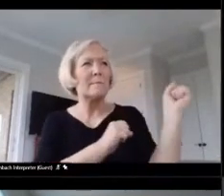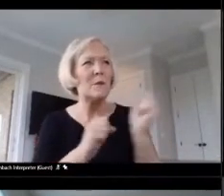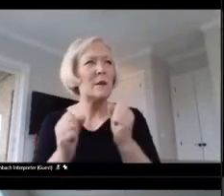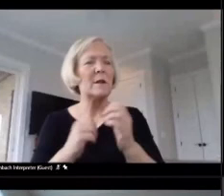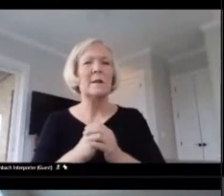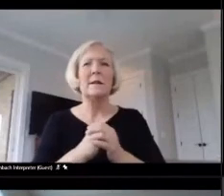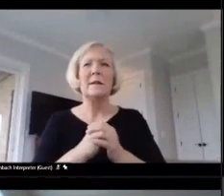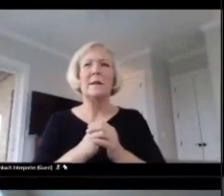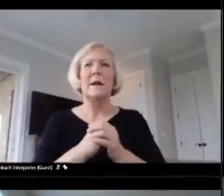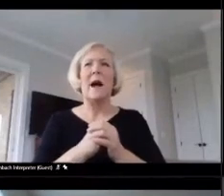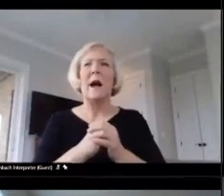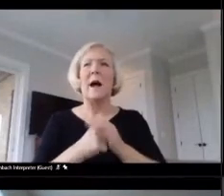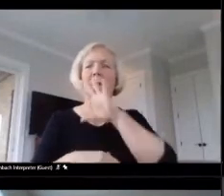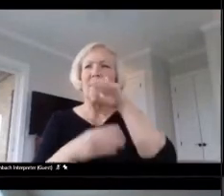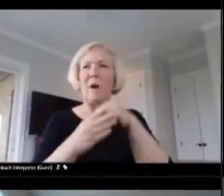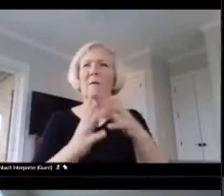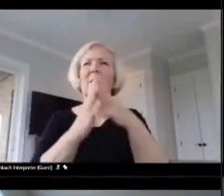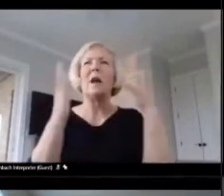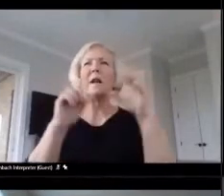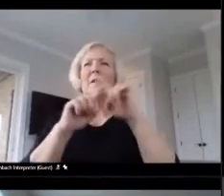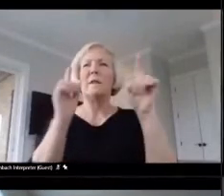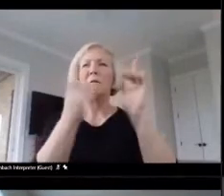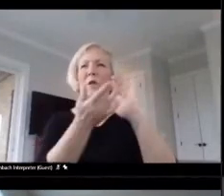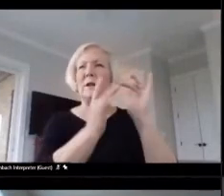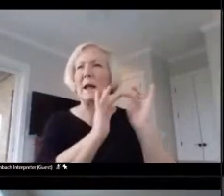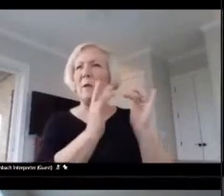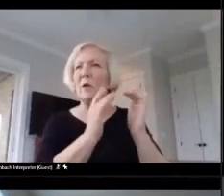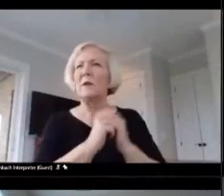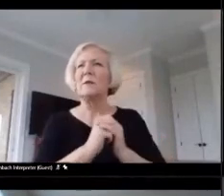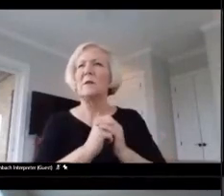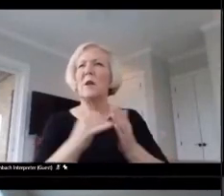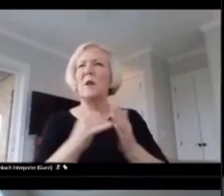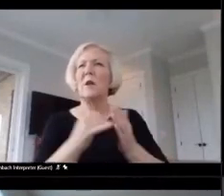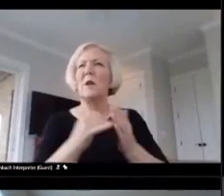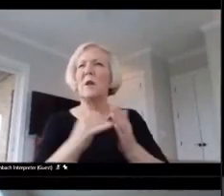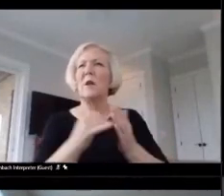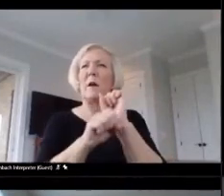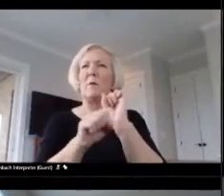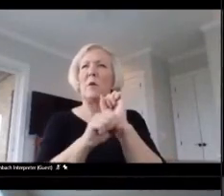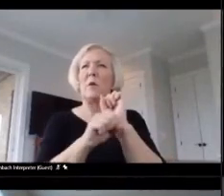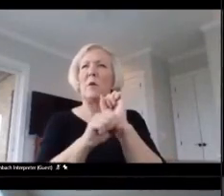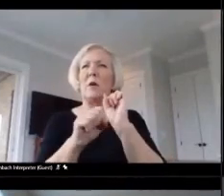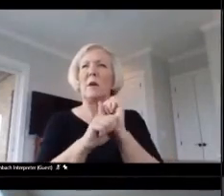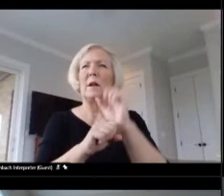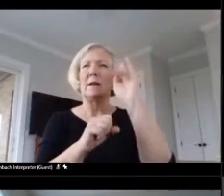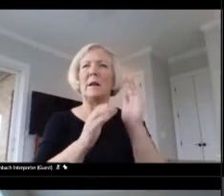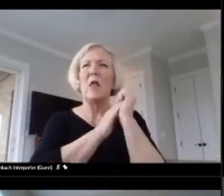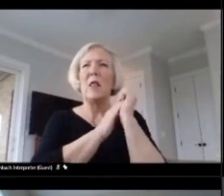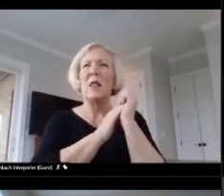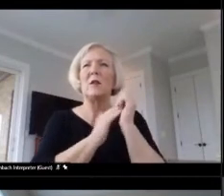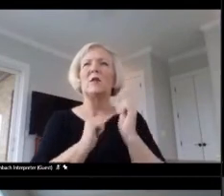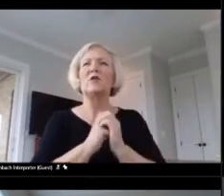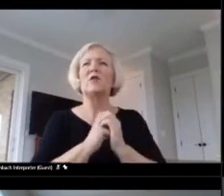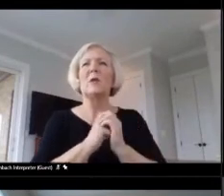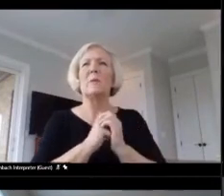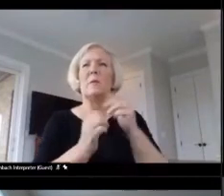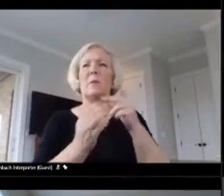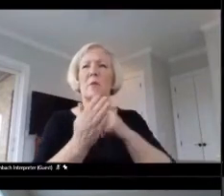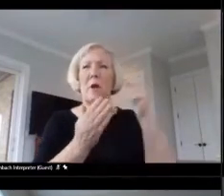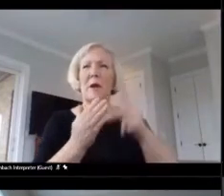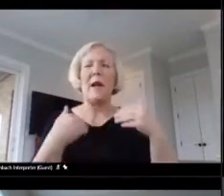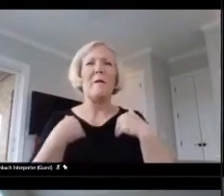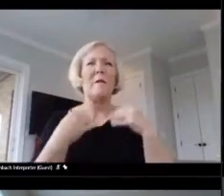networks and through my work with the Kentucky Teacher of the Year program. I've made a lot of good friends